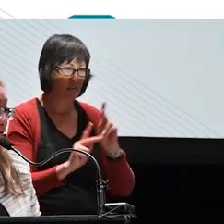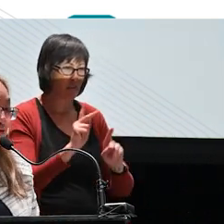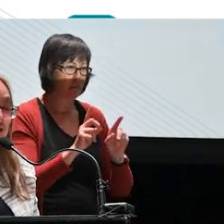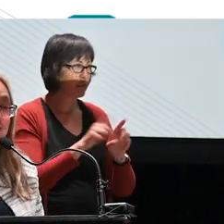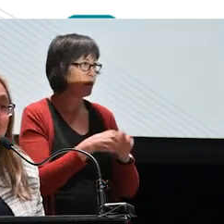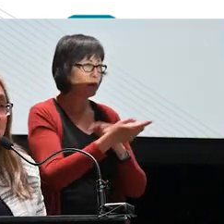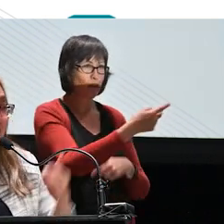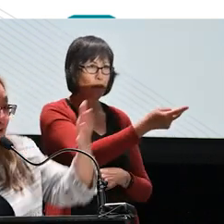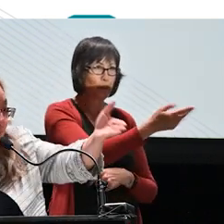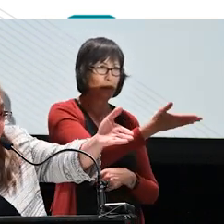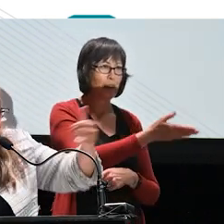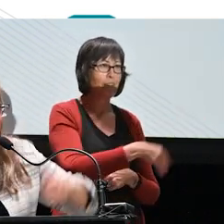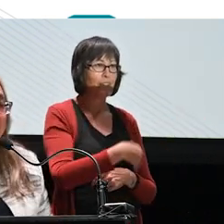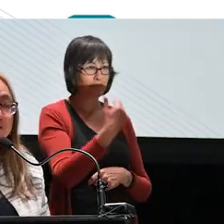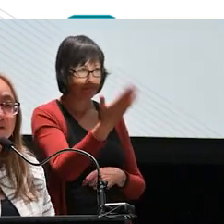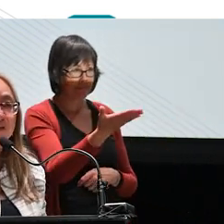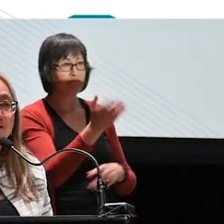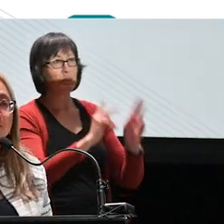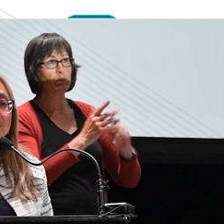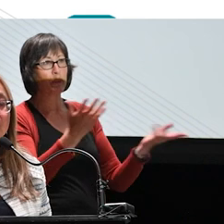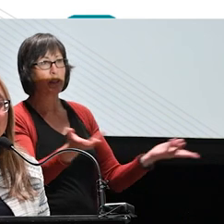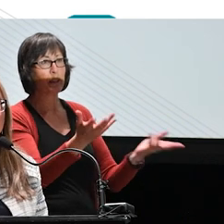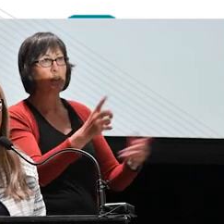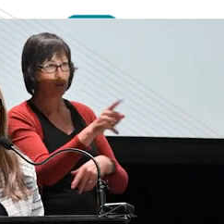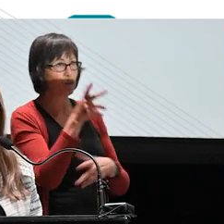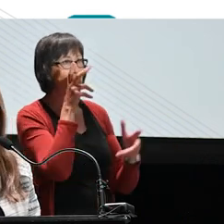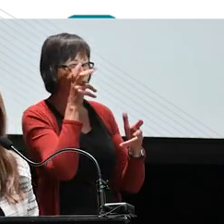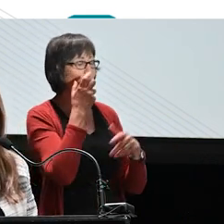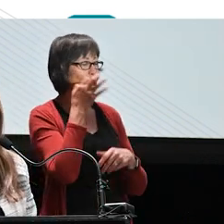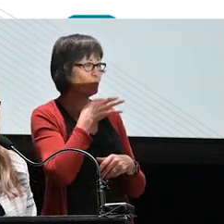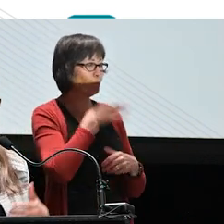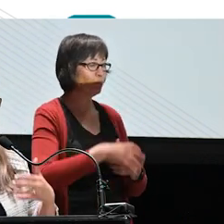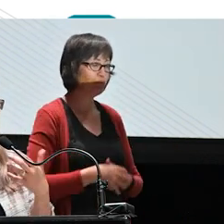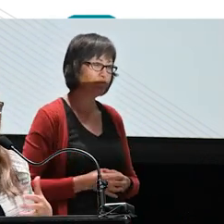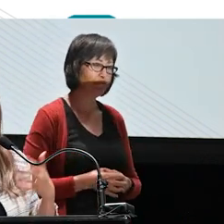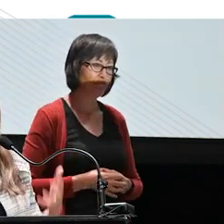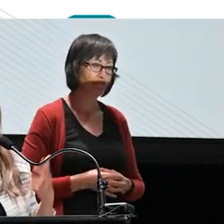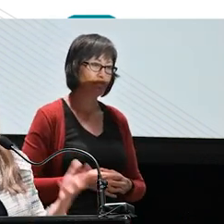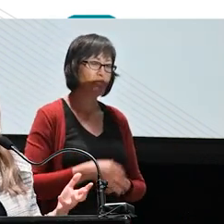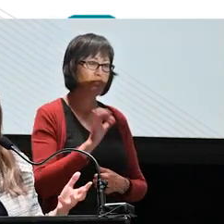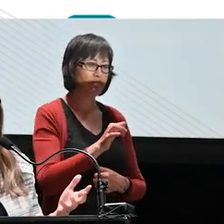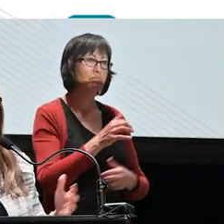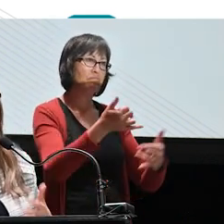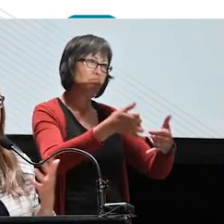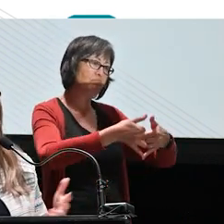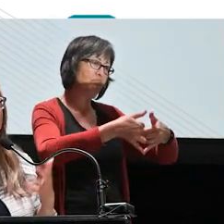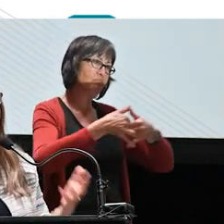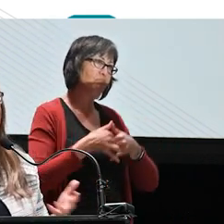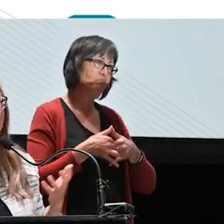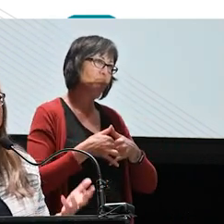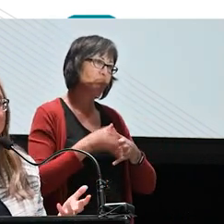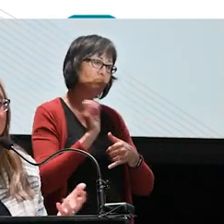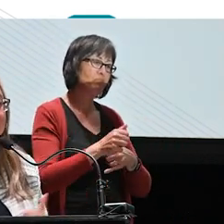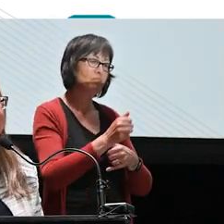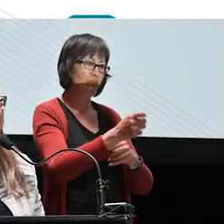those two over there and the people that we'll hear from very, very shortly, that is the reward. That is the